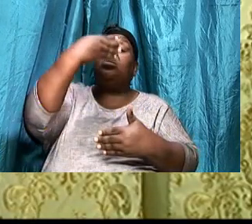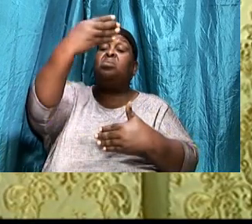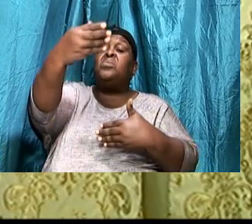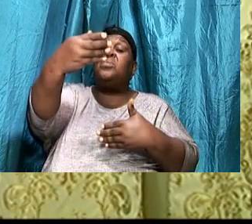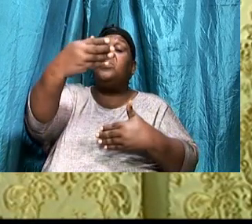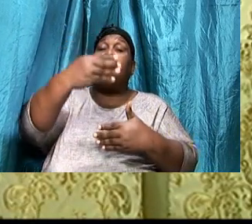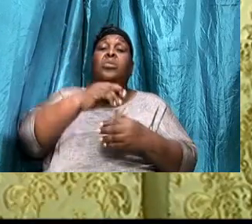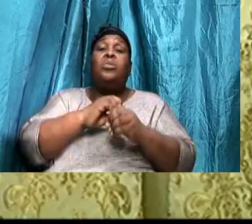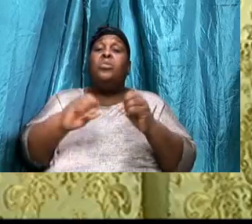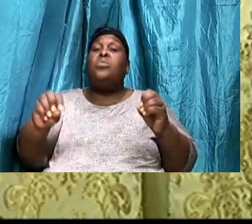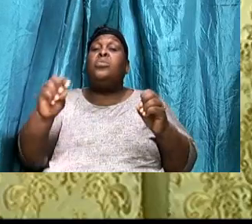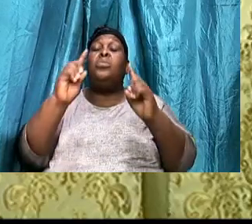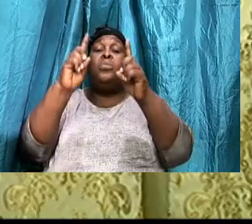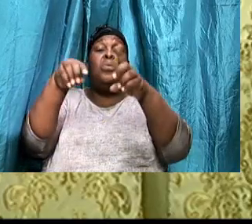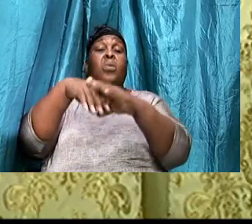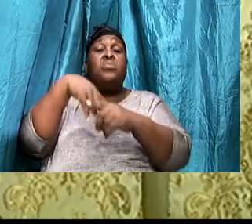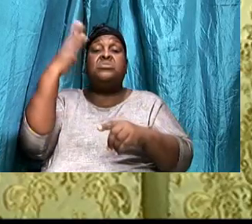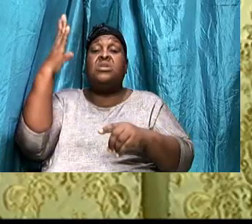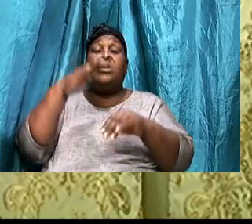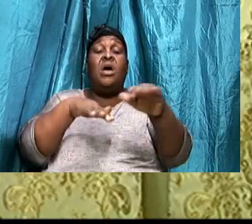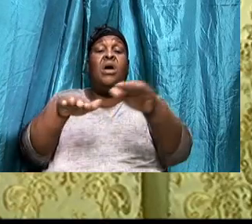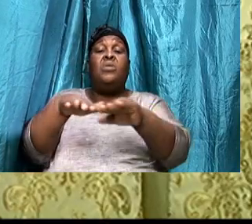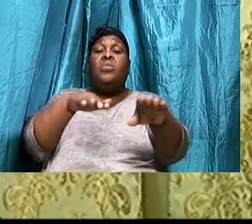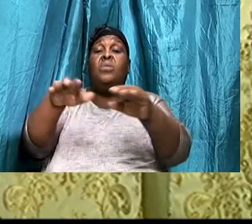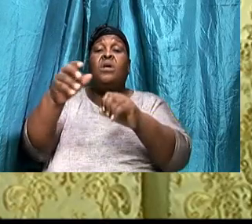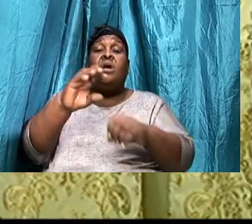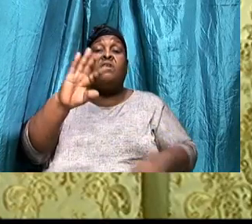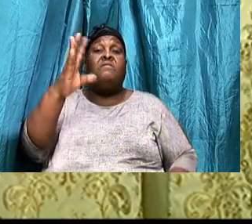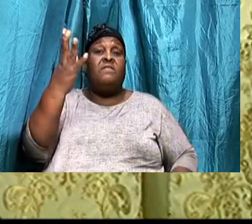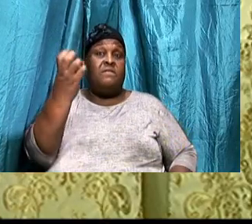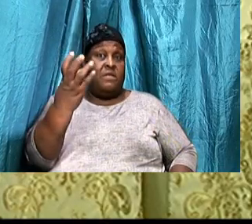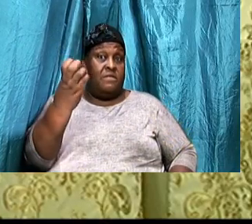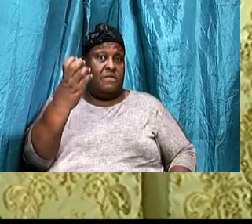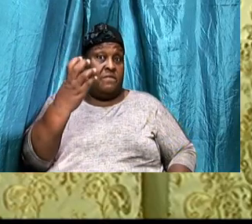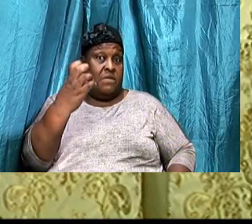the outside, And walk for 15 minutes, Yes deacon,